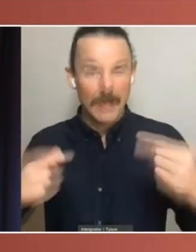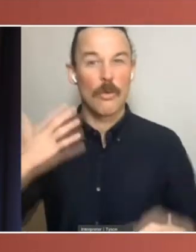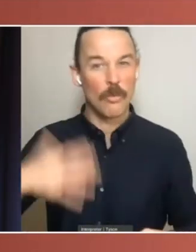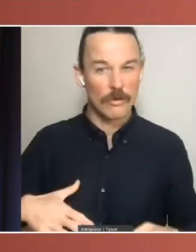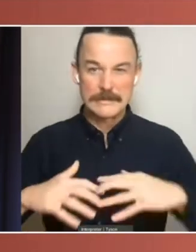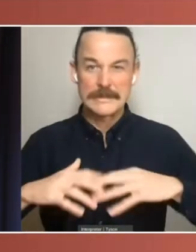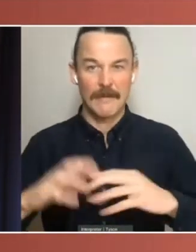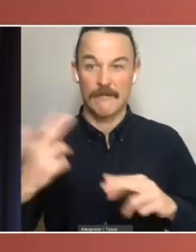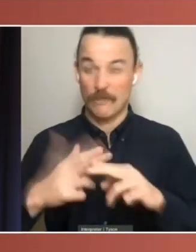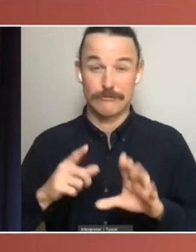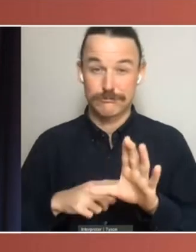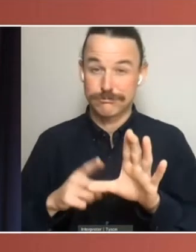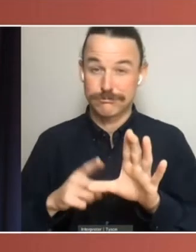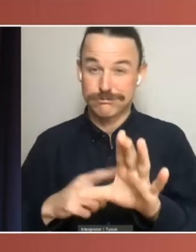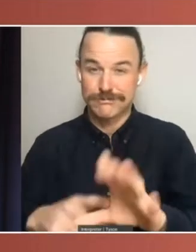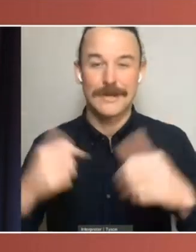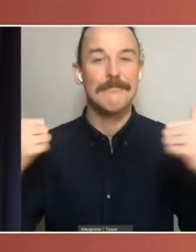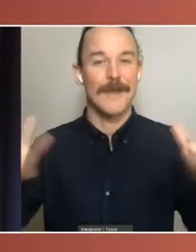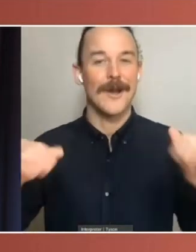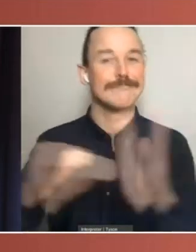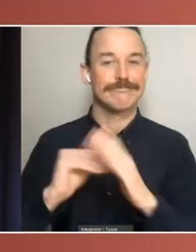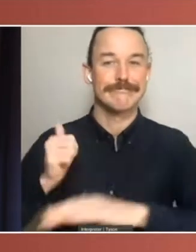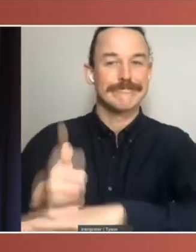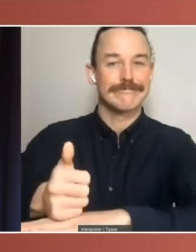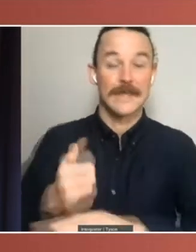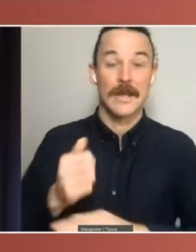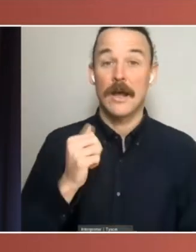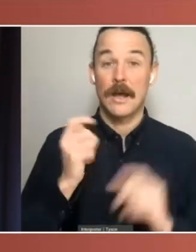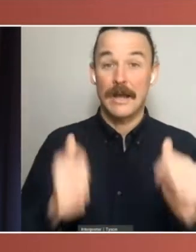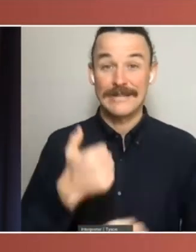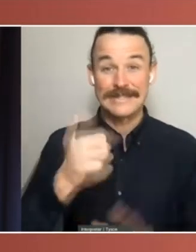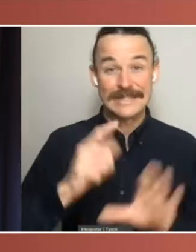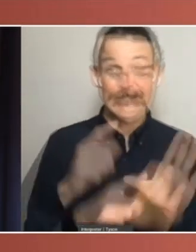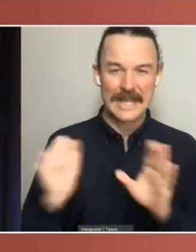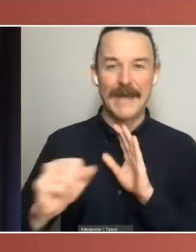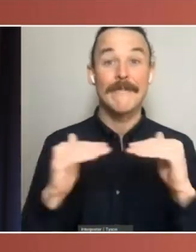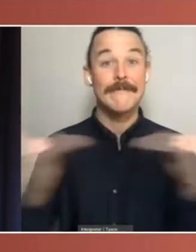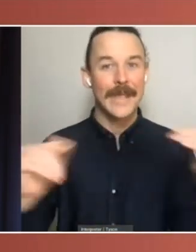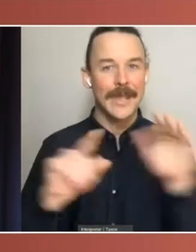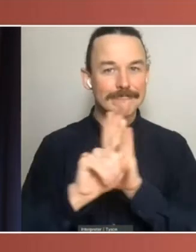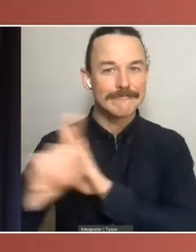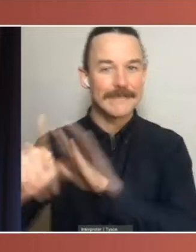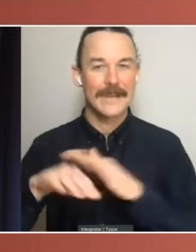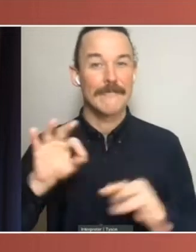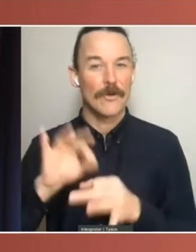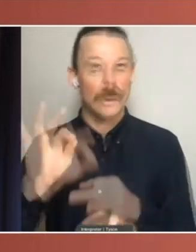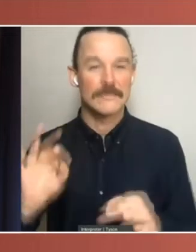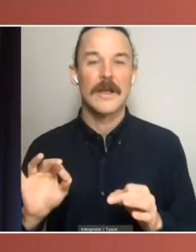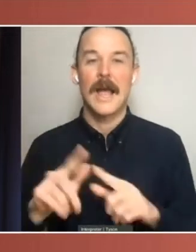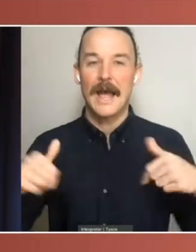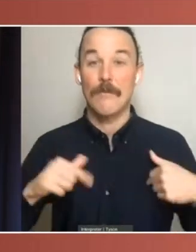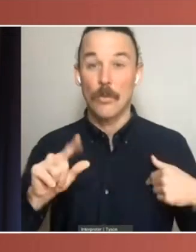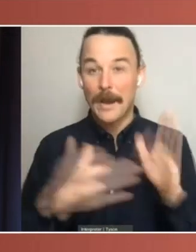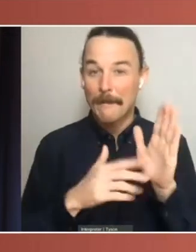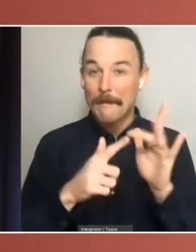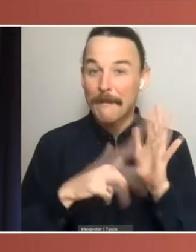Within six years of proportional representation, a consistent minor party presence emerged in the Senate, thanks to the